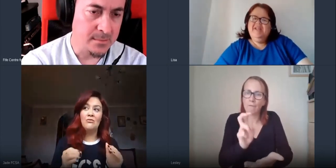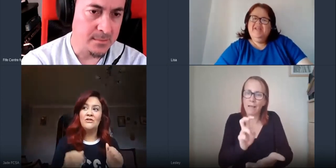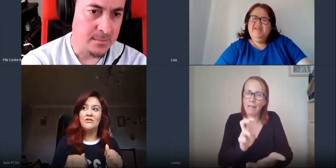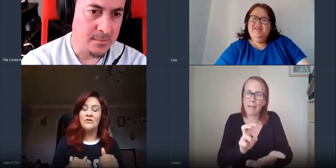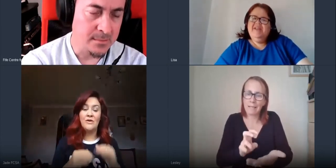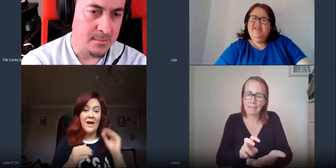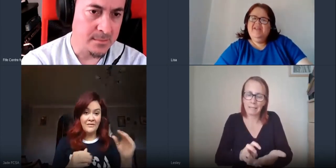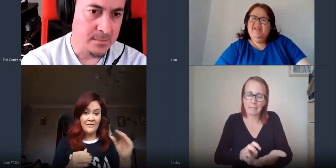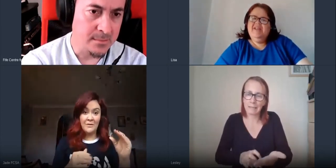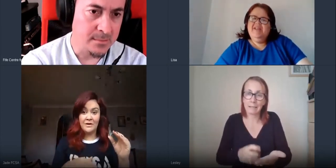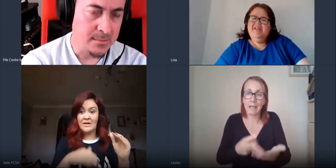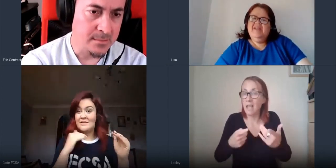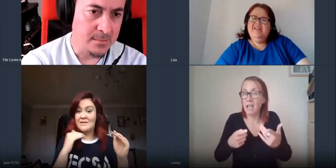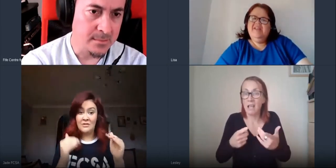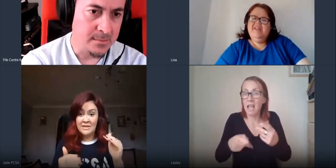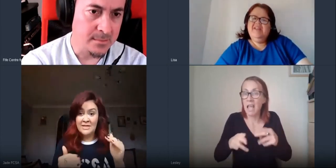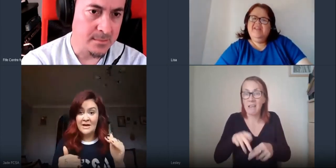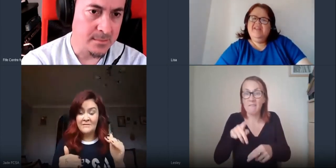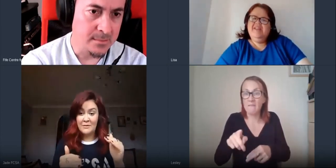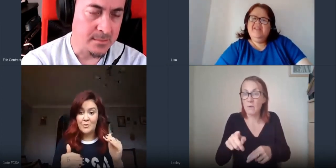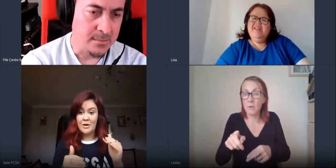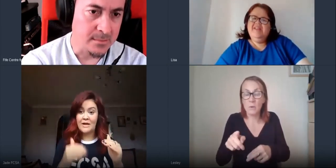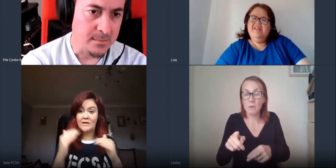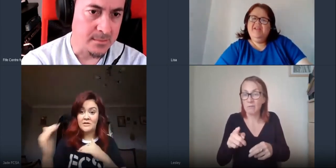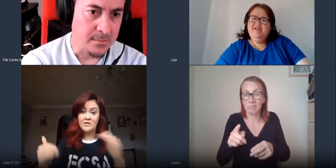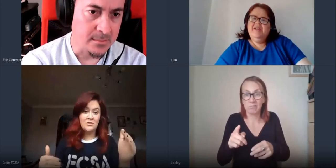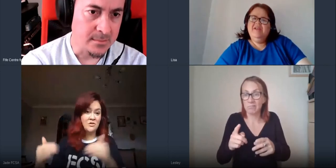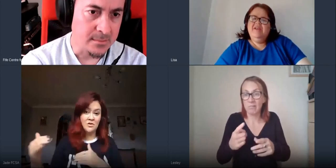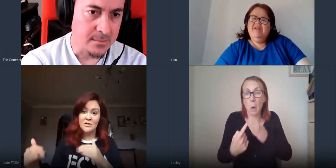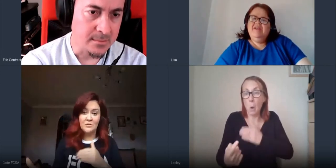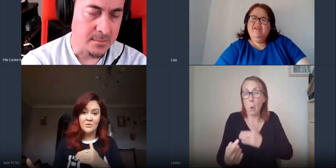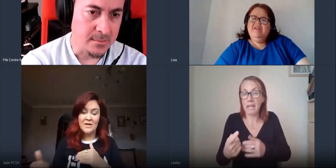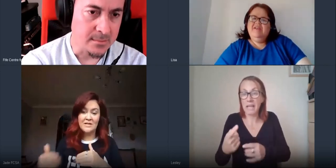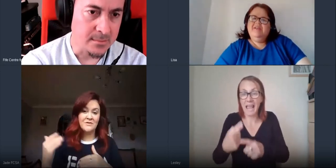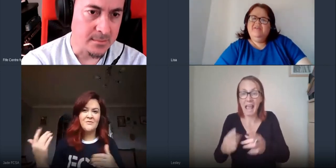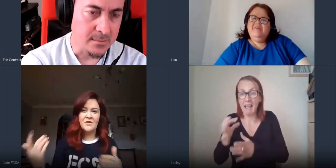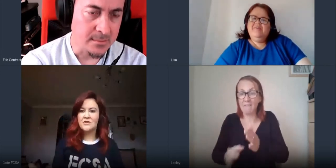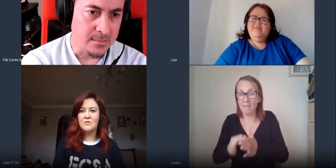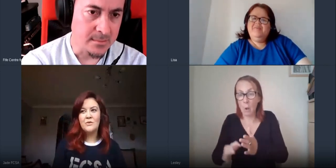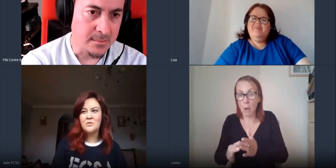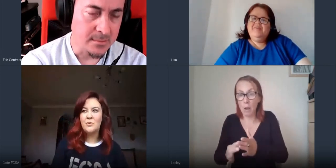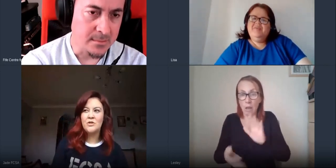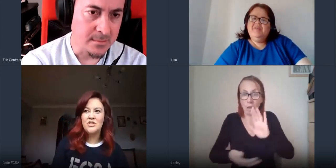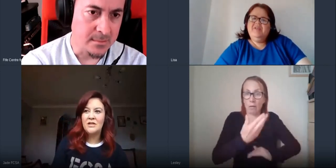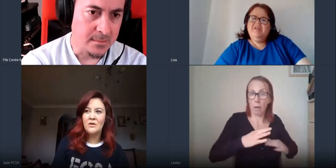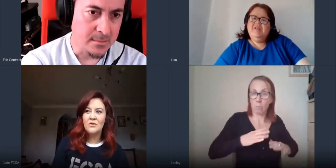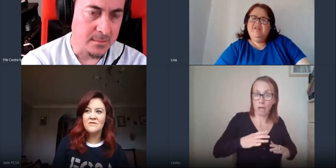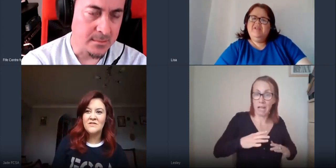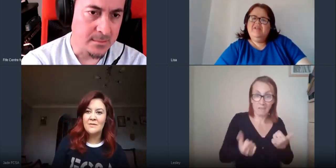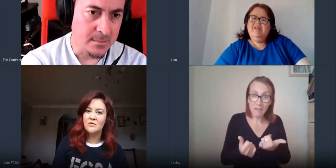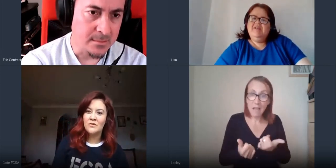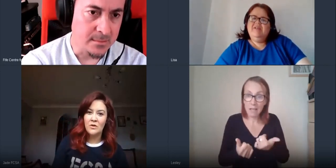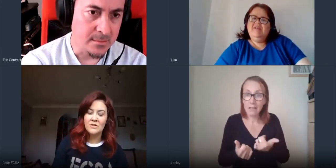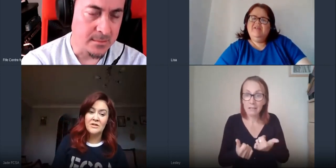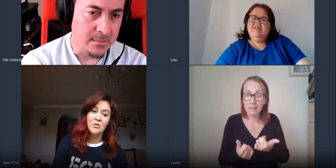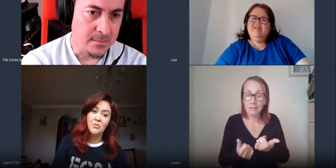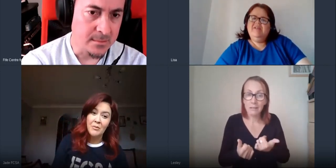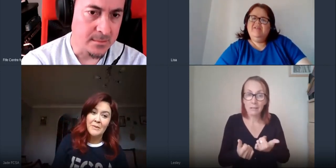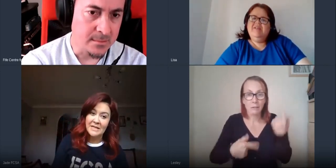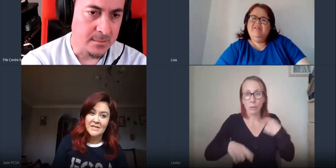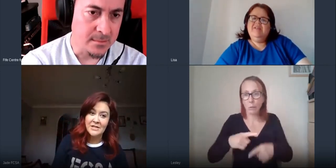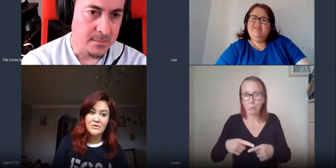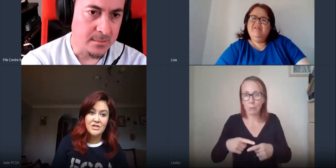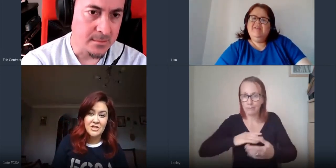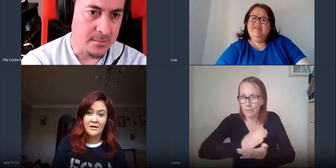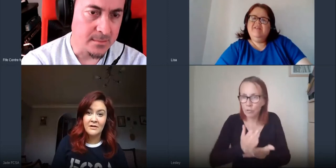only do half an hour and then you need a half an hour break just do it those ways so we were sharing lots of tips over lockdown and we'll probably